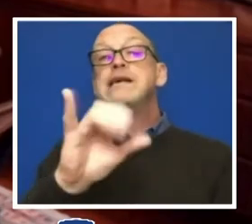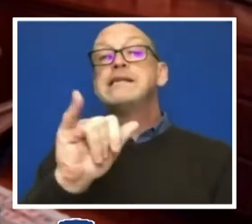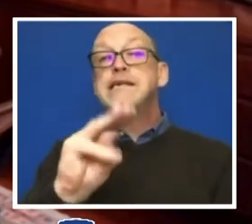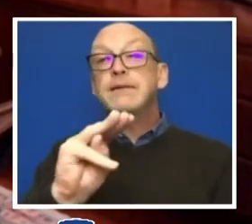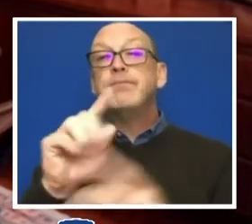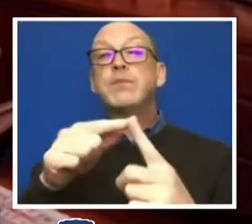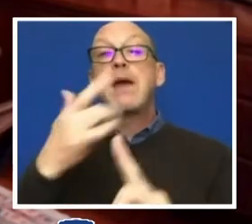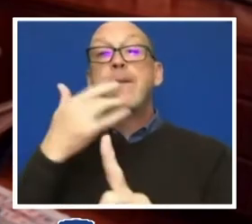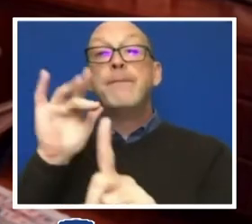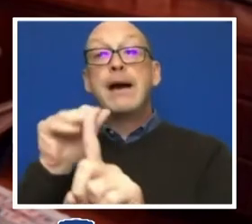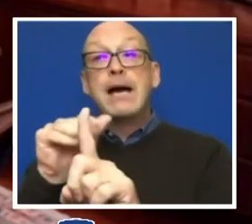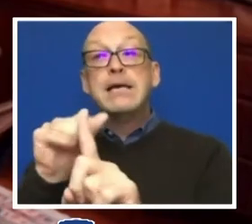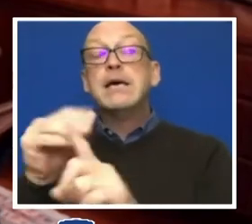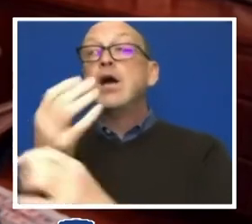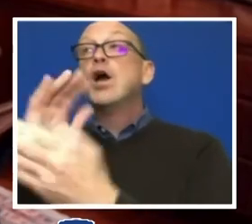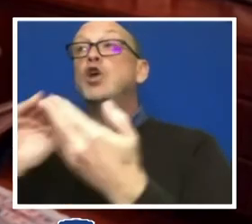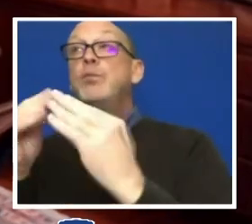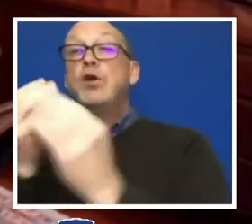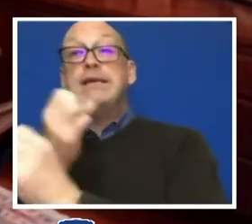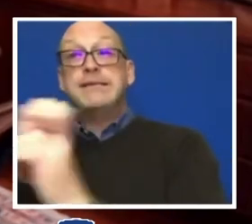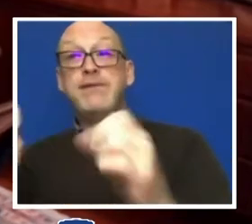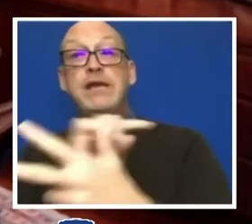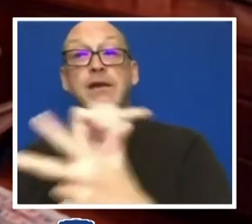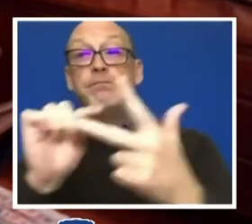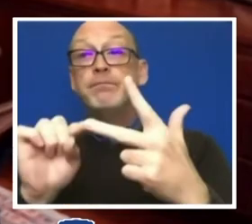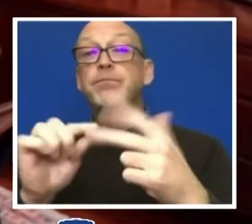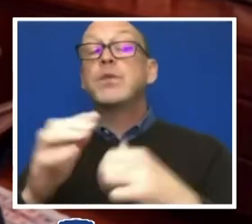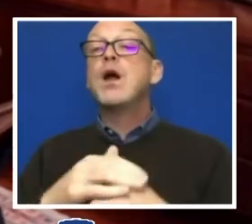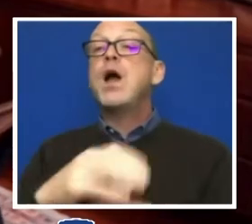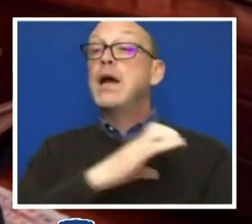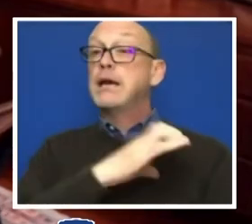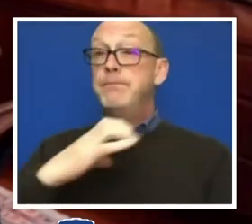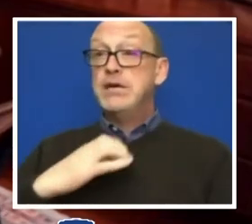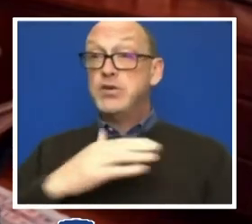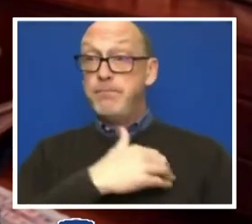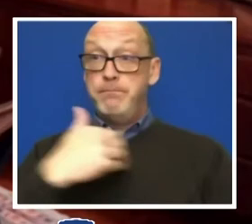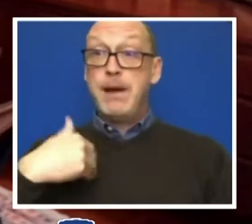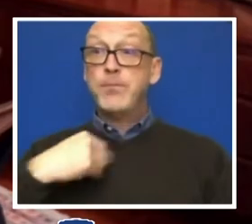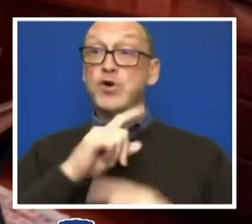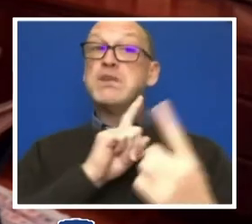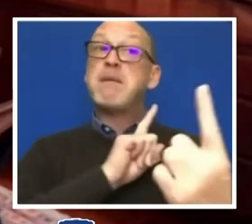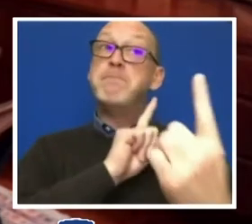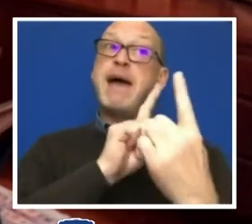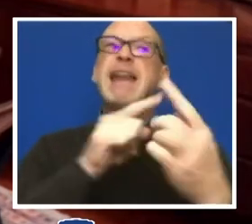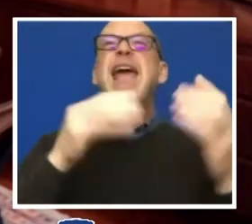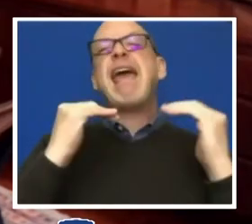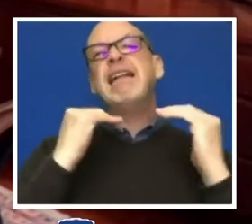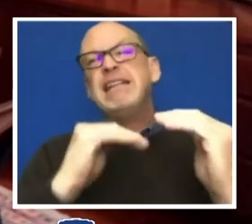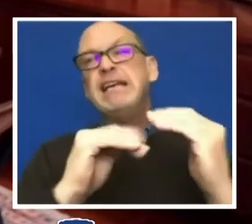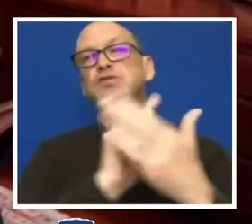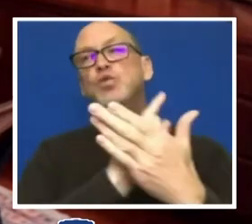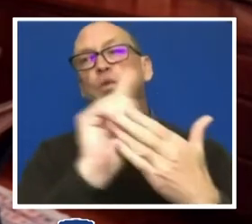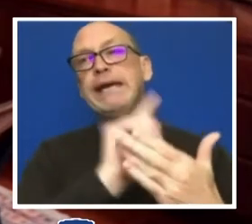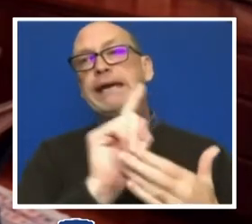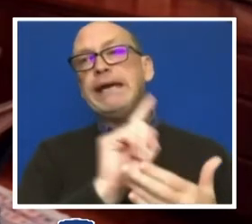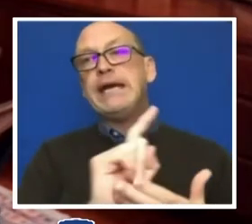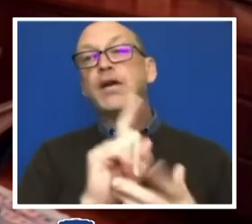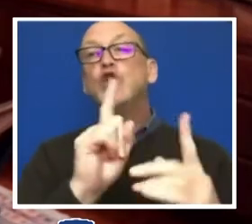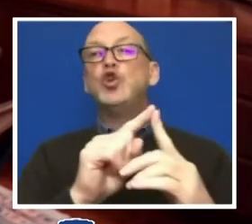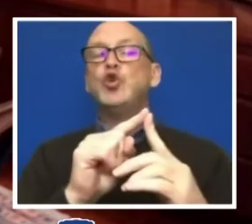and community safety. Commission members met at least weekly to formulate high level